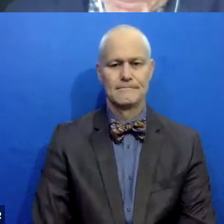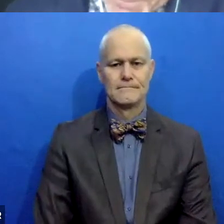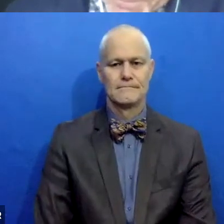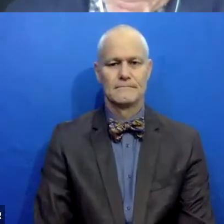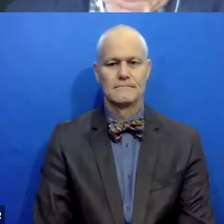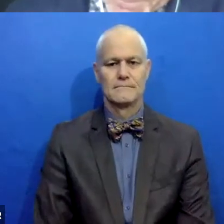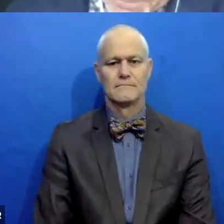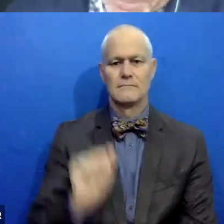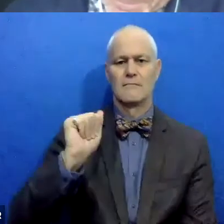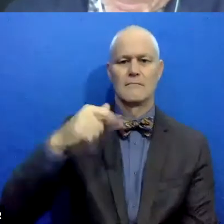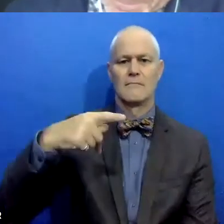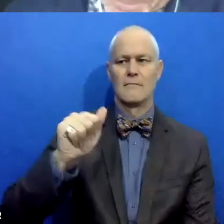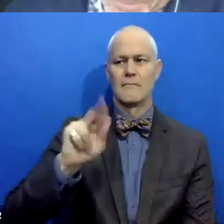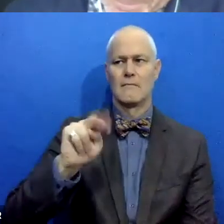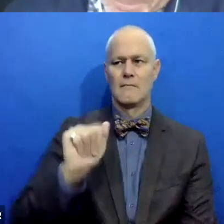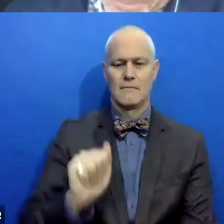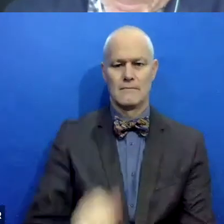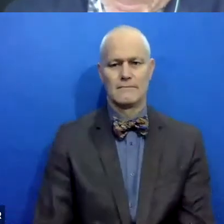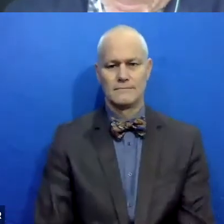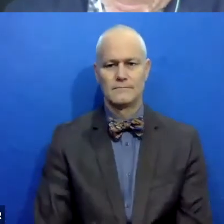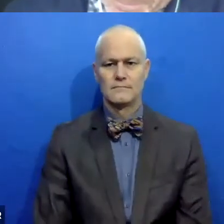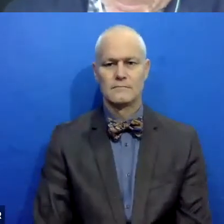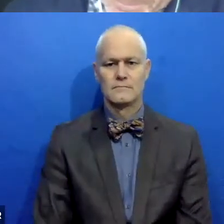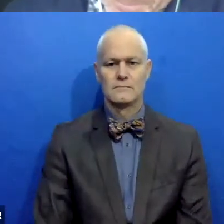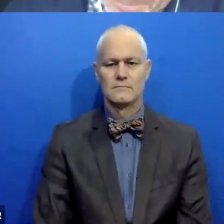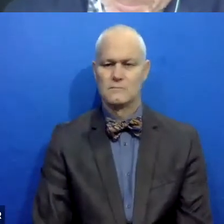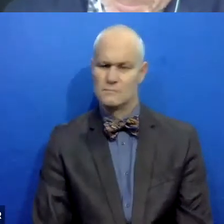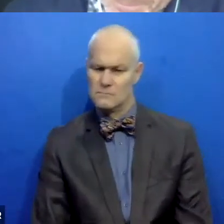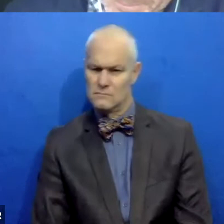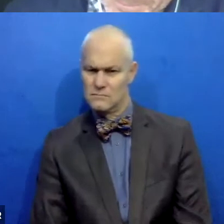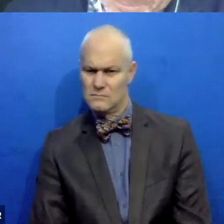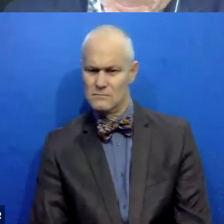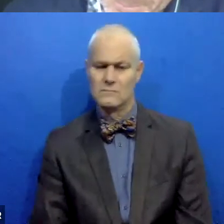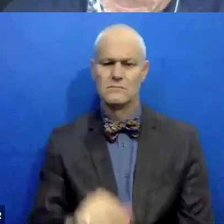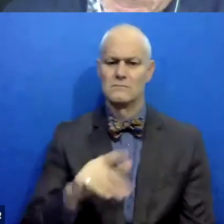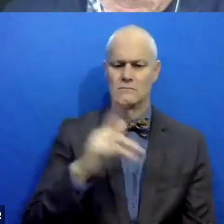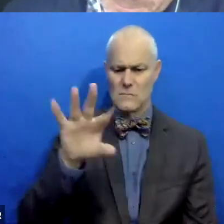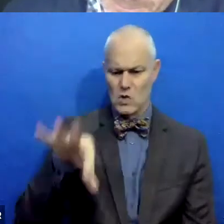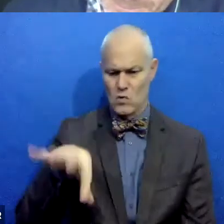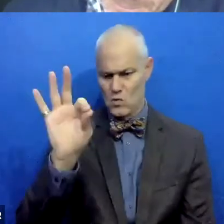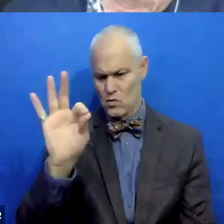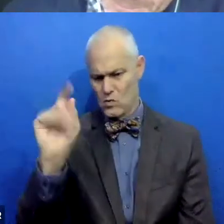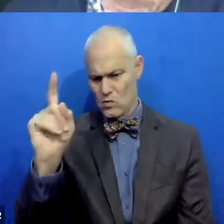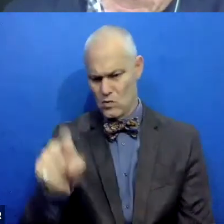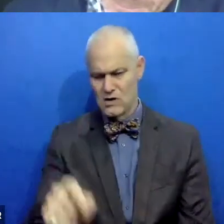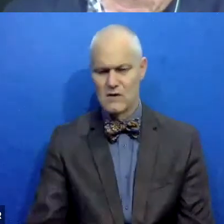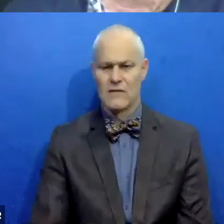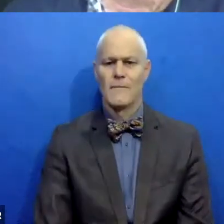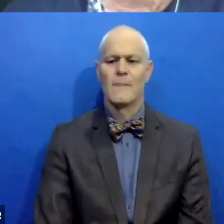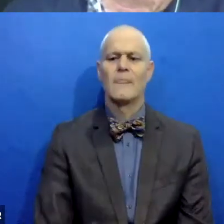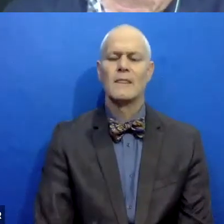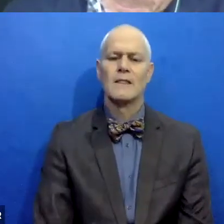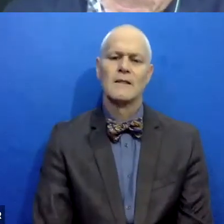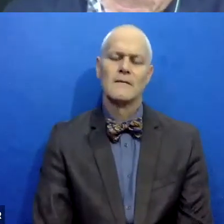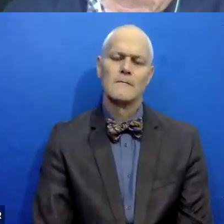Thank you. Um, I'm going to take, draw a question out from an existing one. Um, how